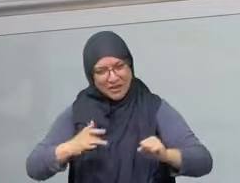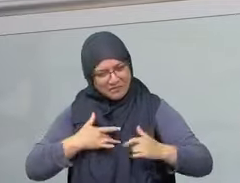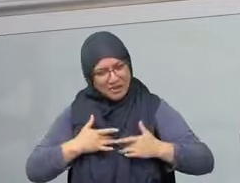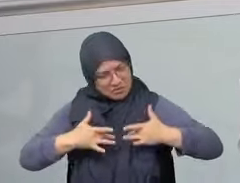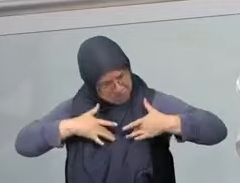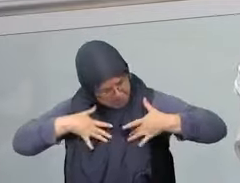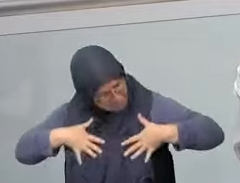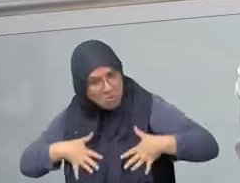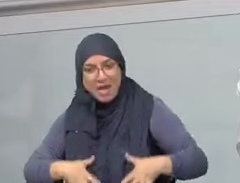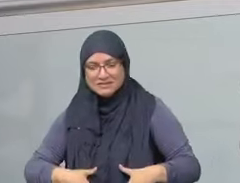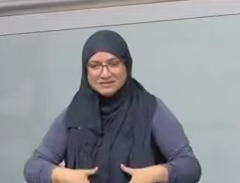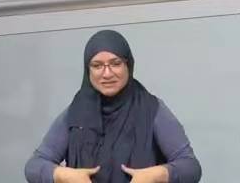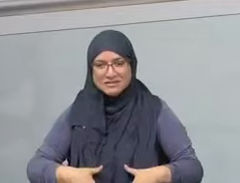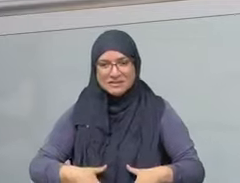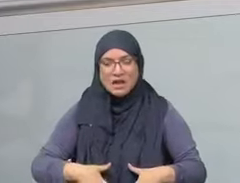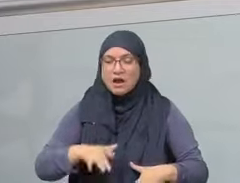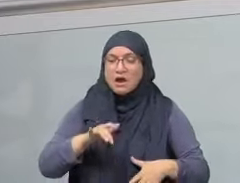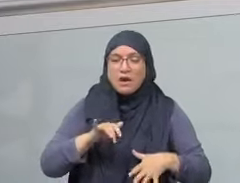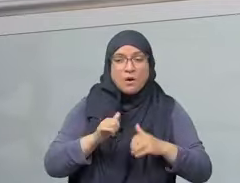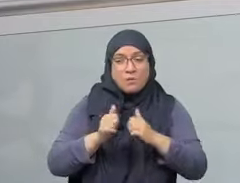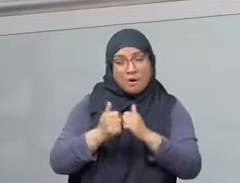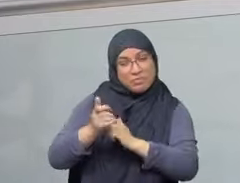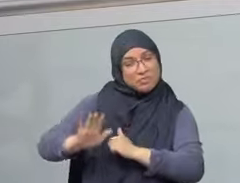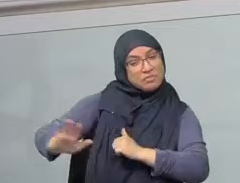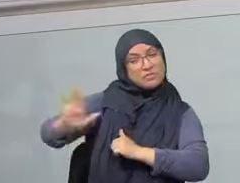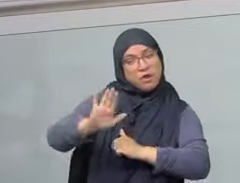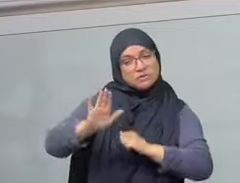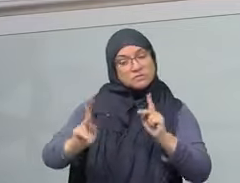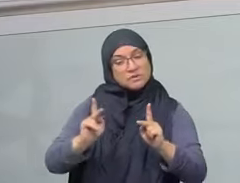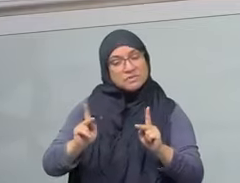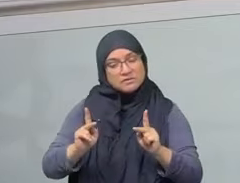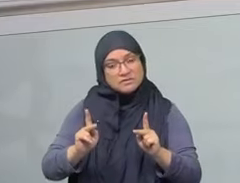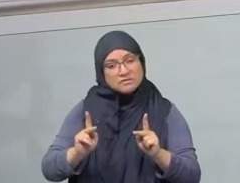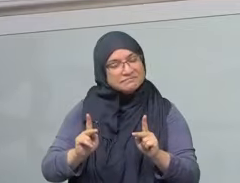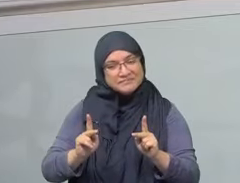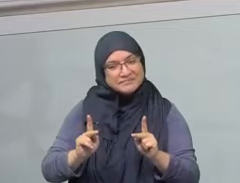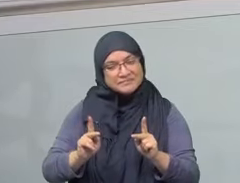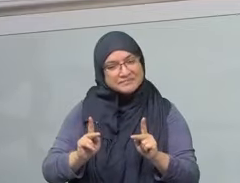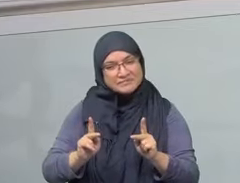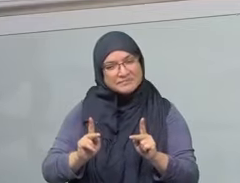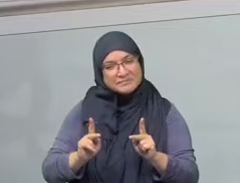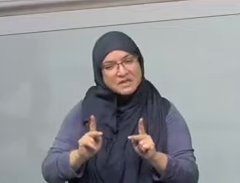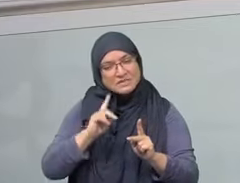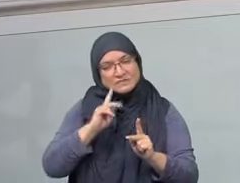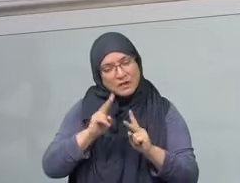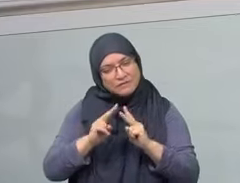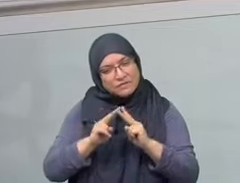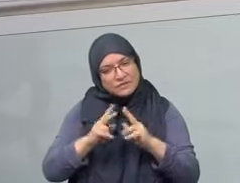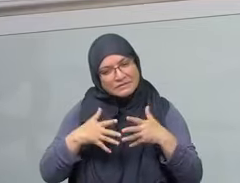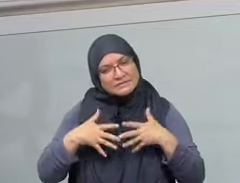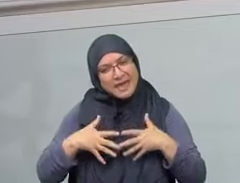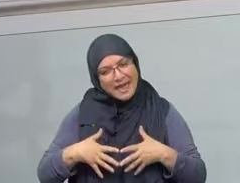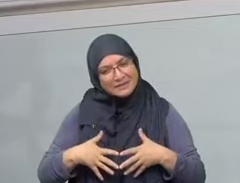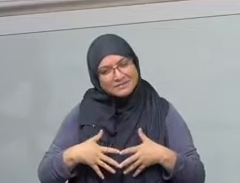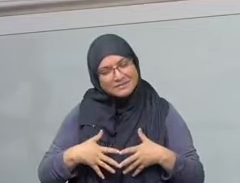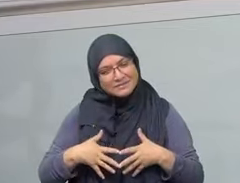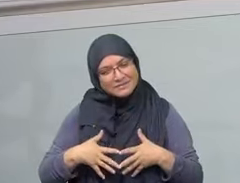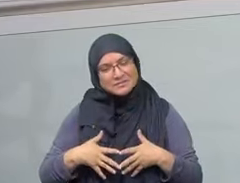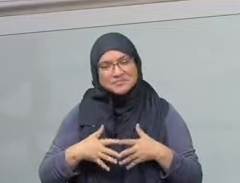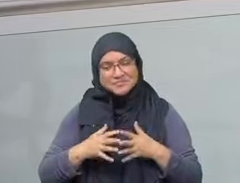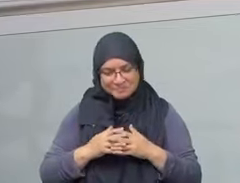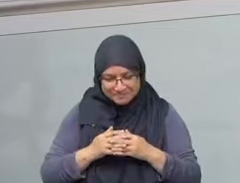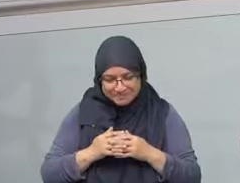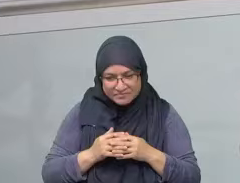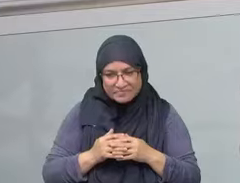would also be an indictment of our own iman, an indictment of our own faith. If it does not bother us and we know that